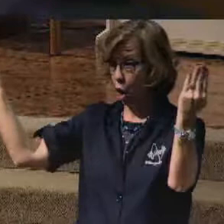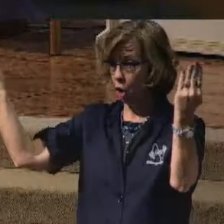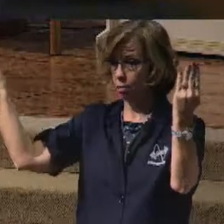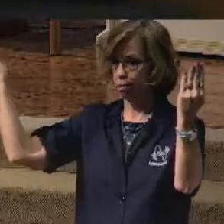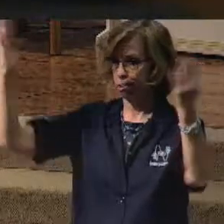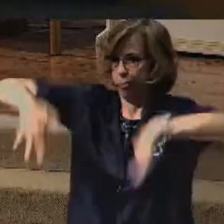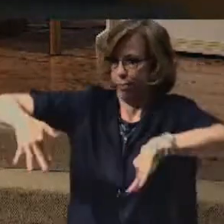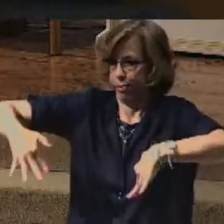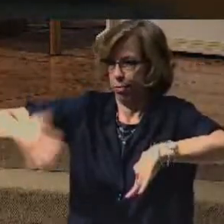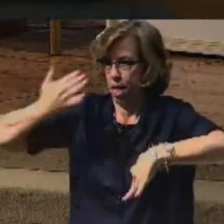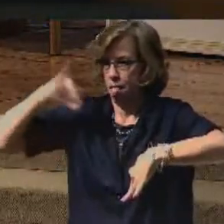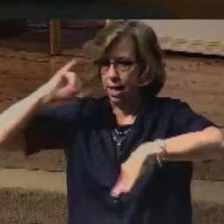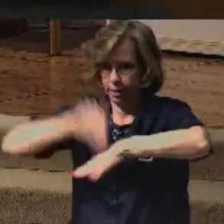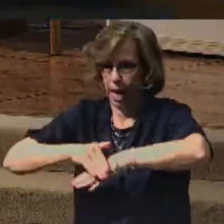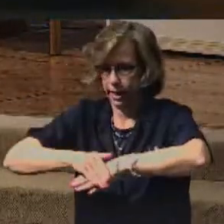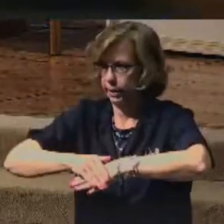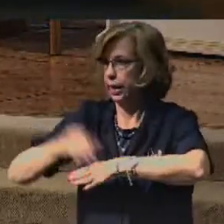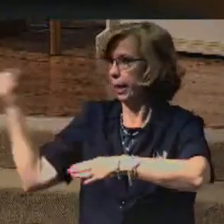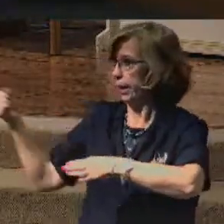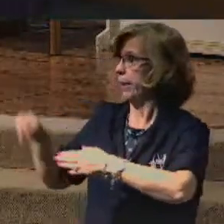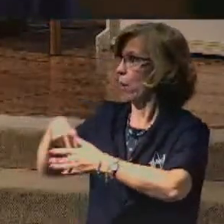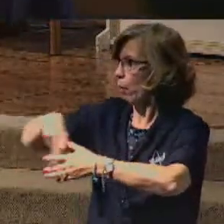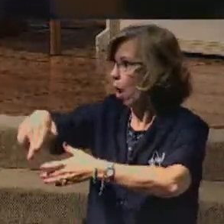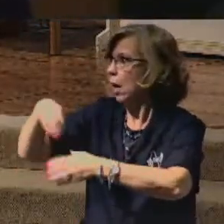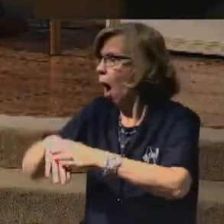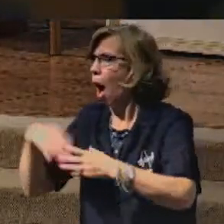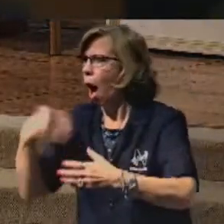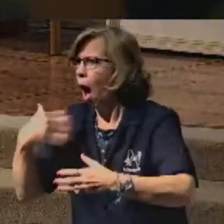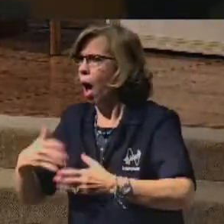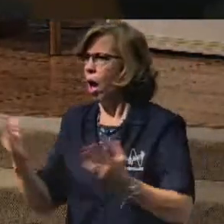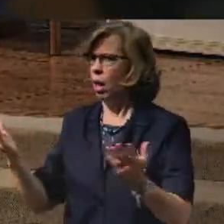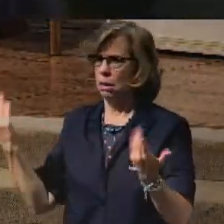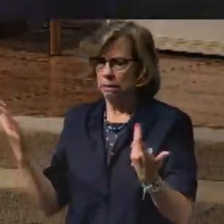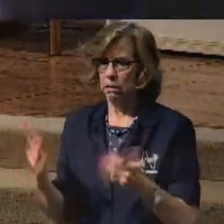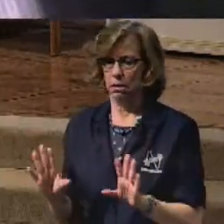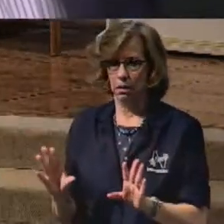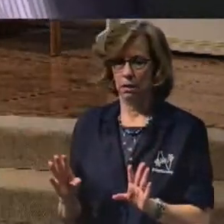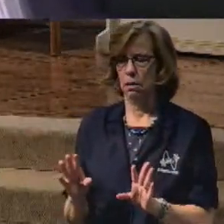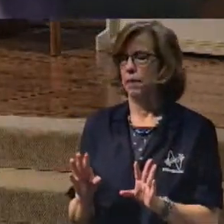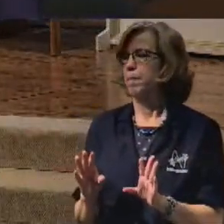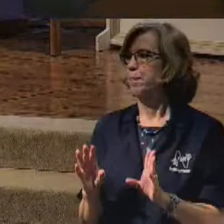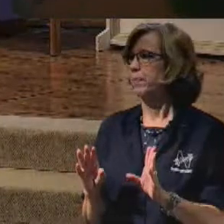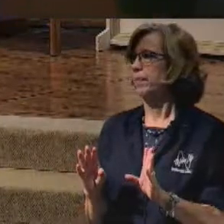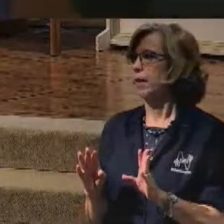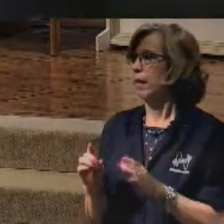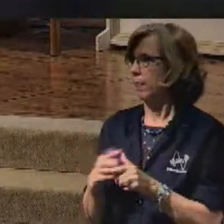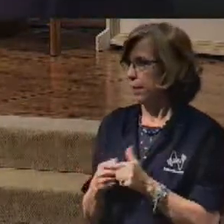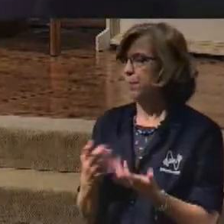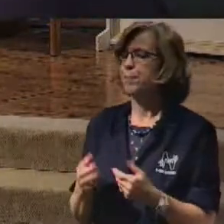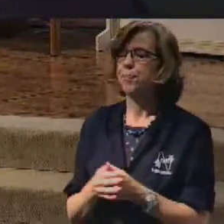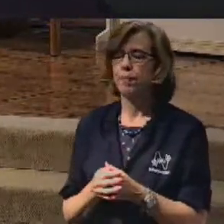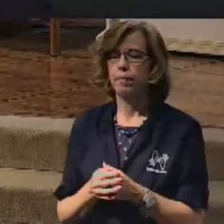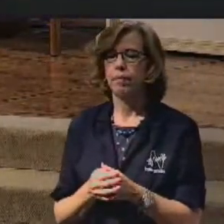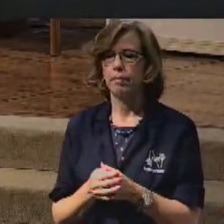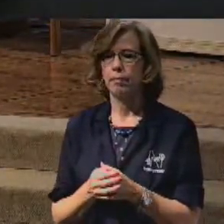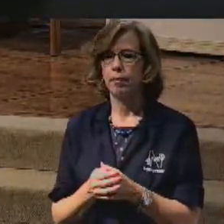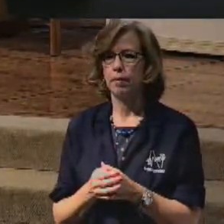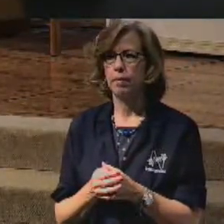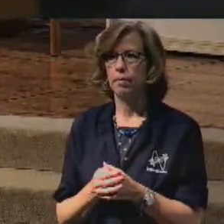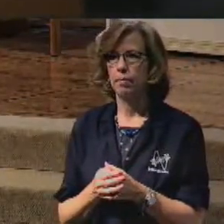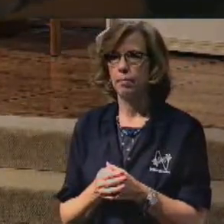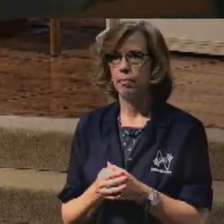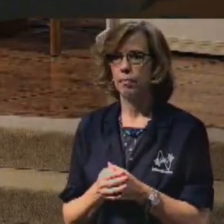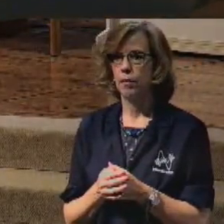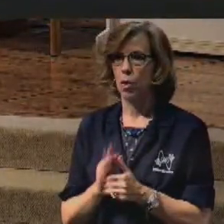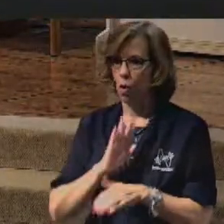So that's why we need to do something in the activity building. But anyway, so what I did was, all the way